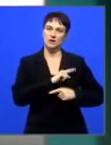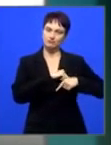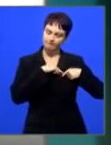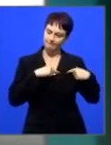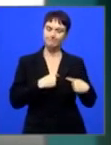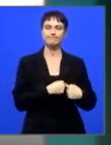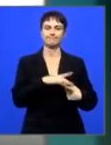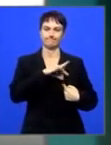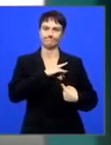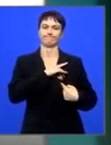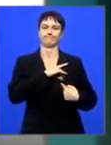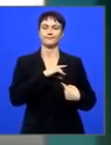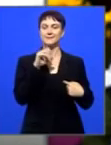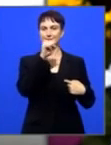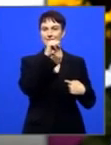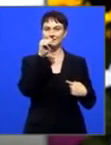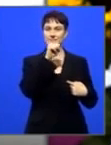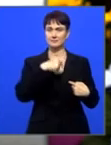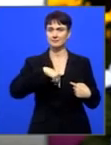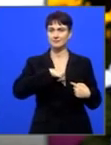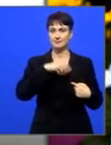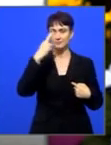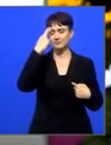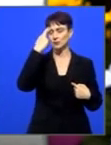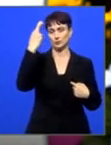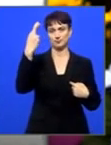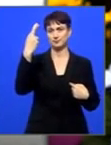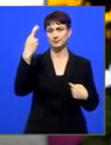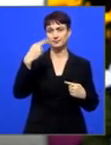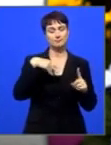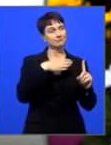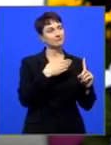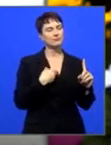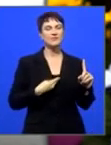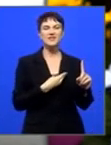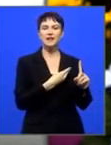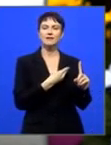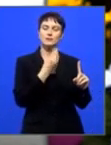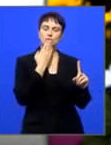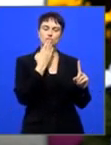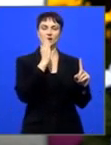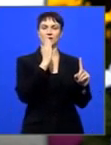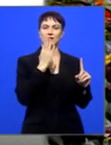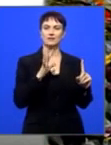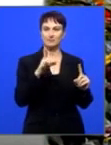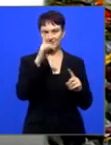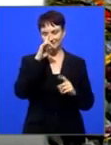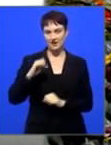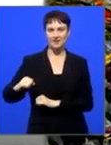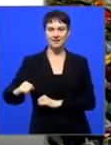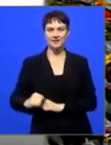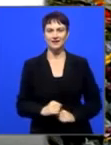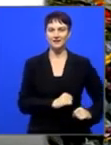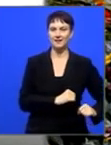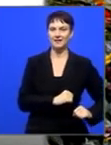South Africans. So we hope that we can give Dada a proper send-off. You've seen him dance as well, the Madiba